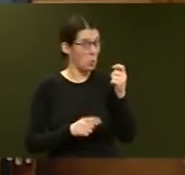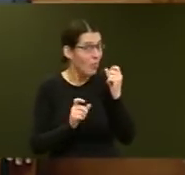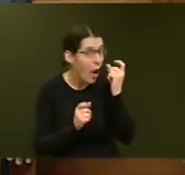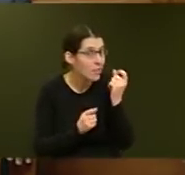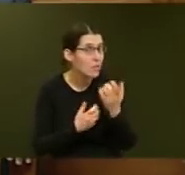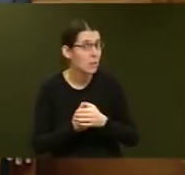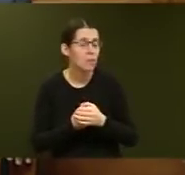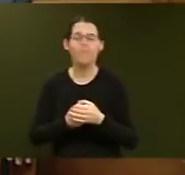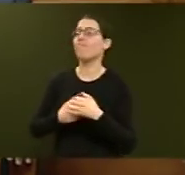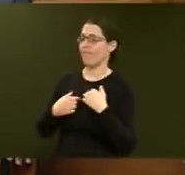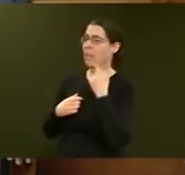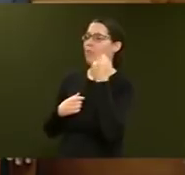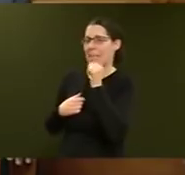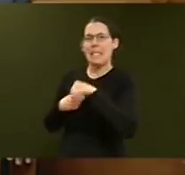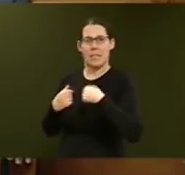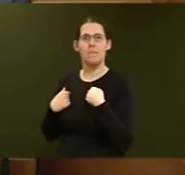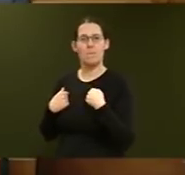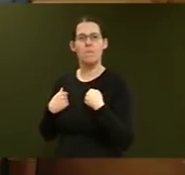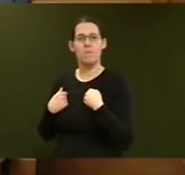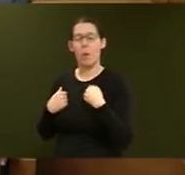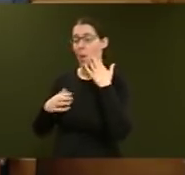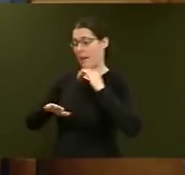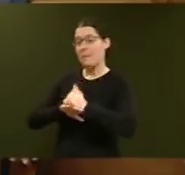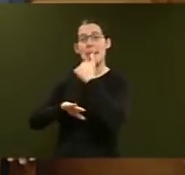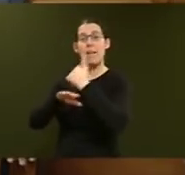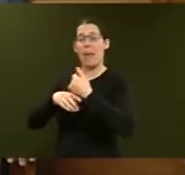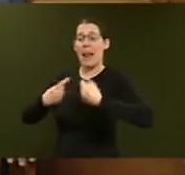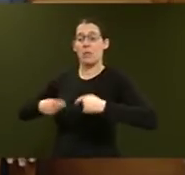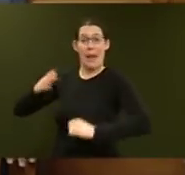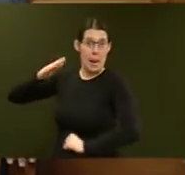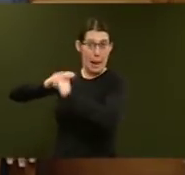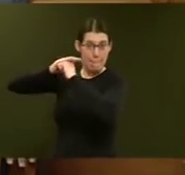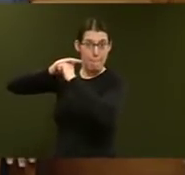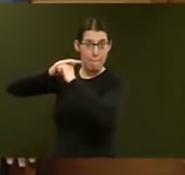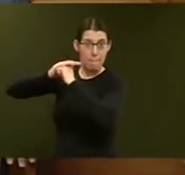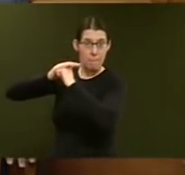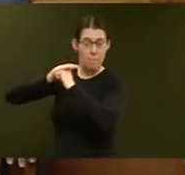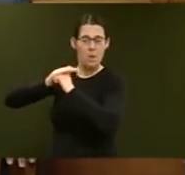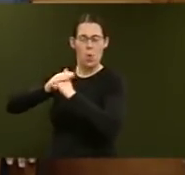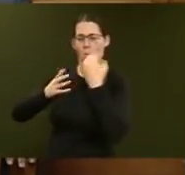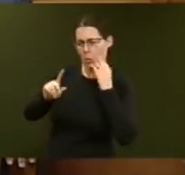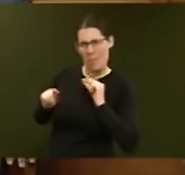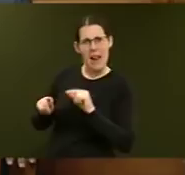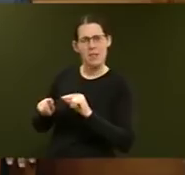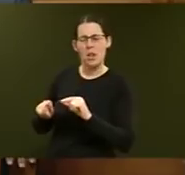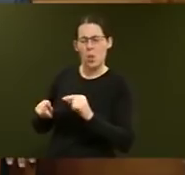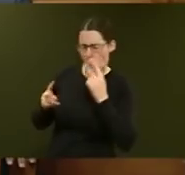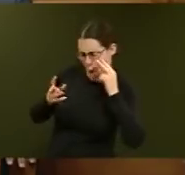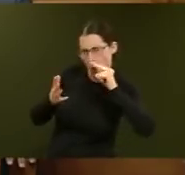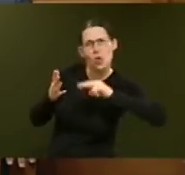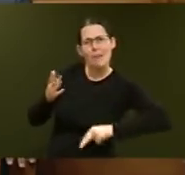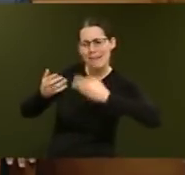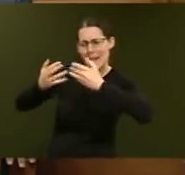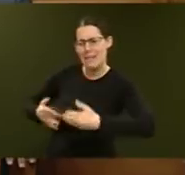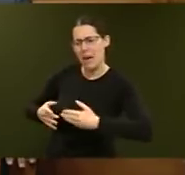I do realise that. And in setting the eligibility cap, we looked at the data and saw that the greatest fall in home